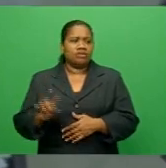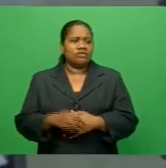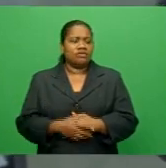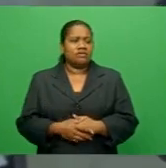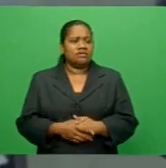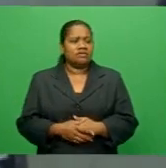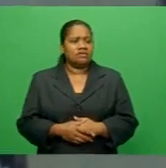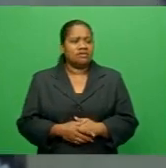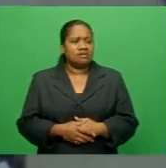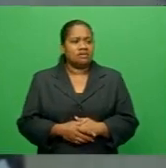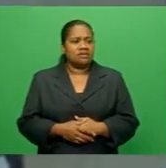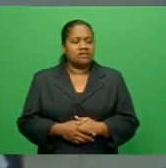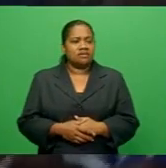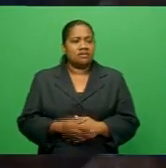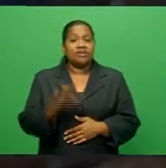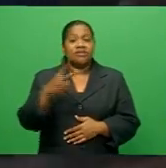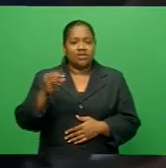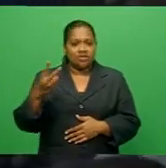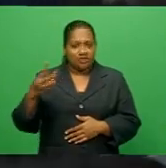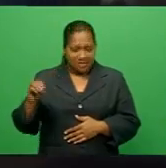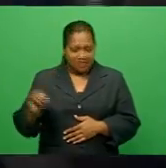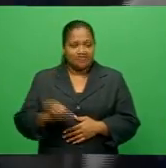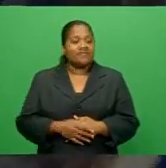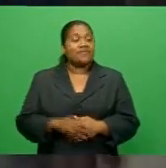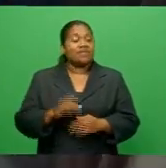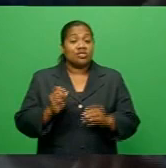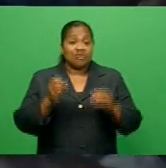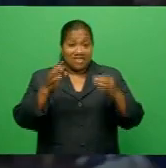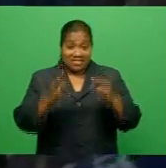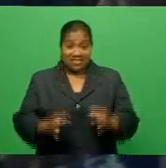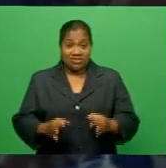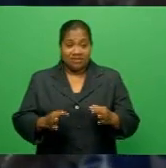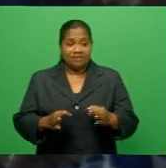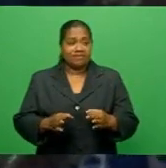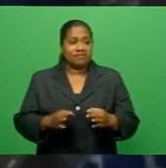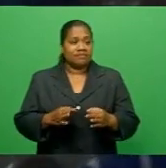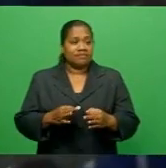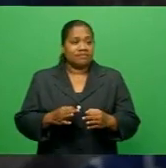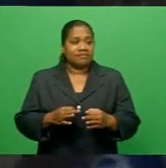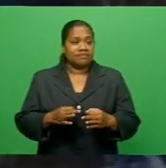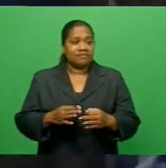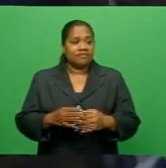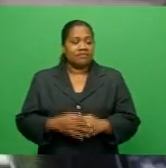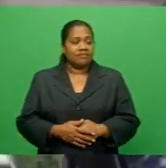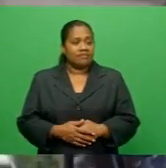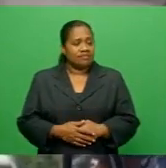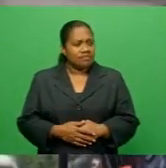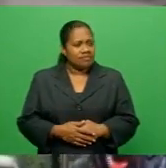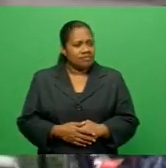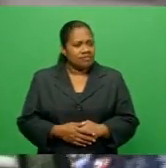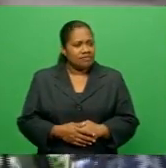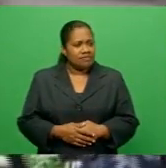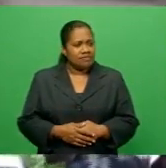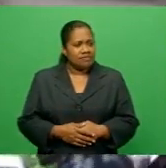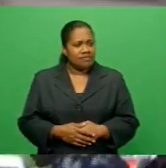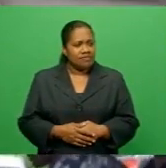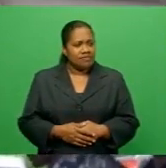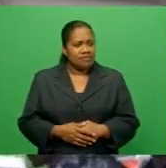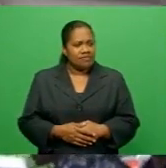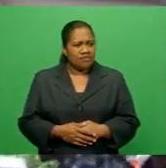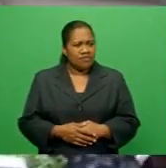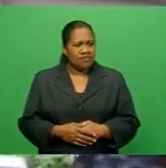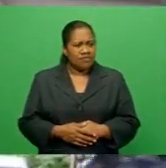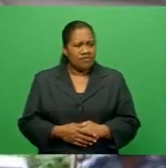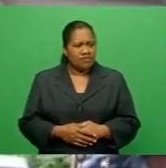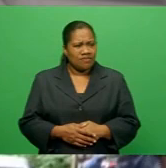Sidiveni Romboka says he respects the board's decision, but his supporters won't take a better line down. The people who stand with